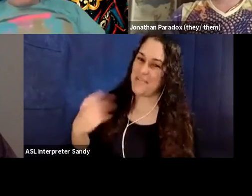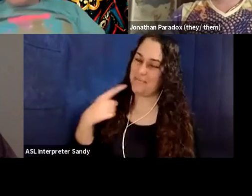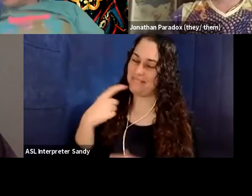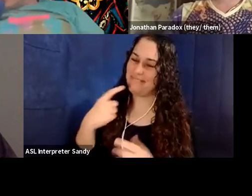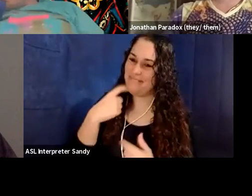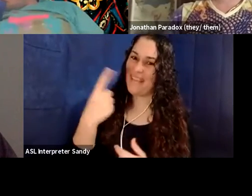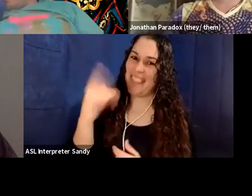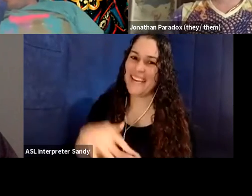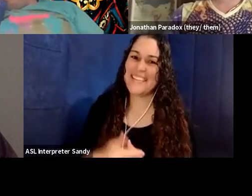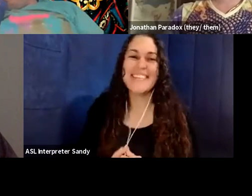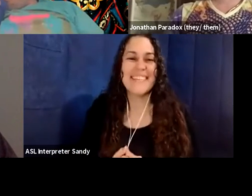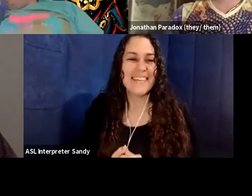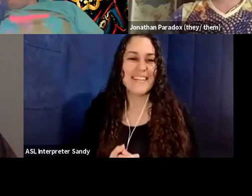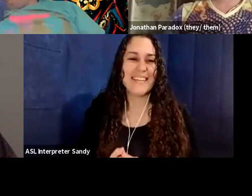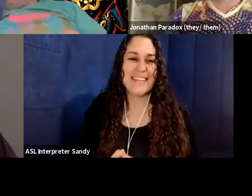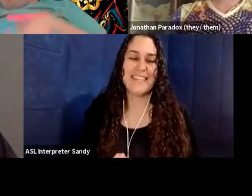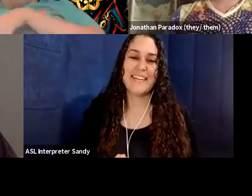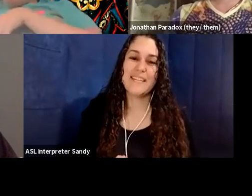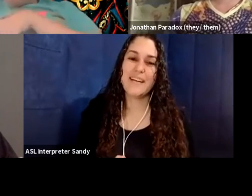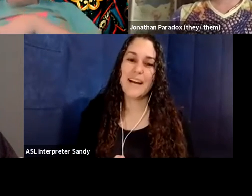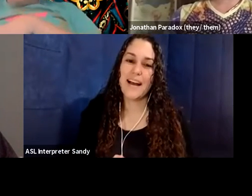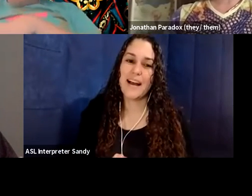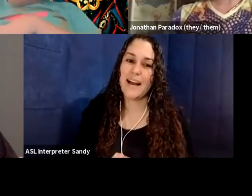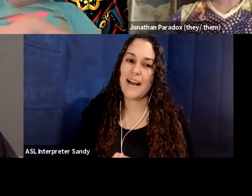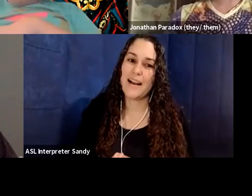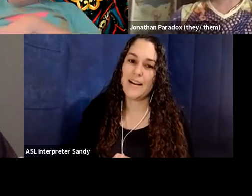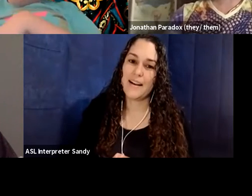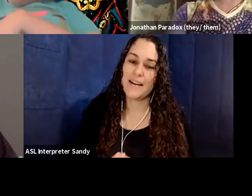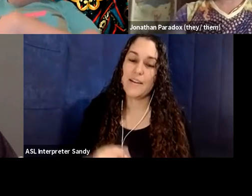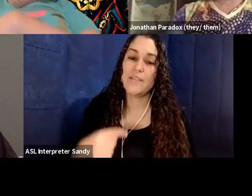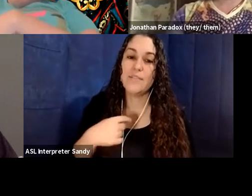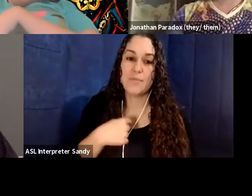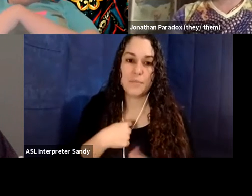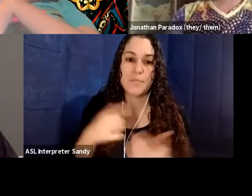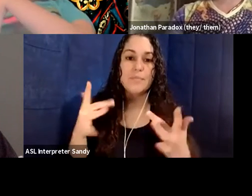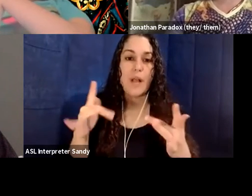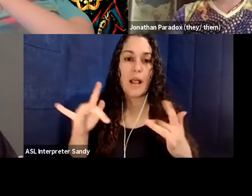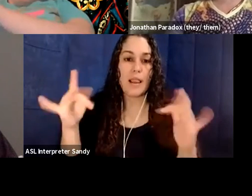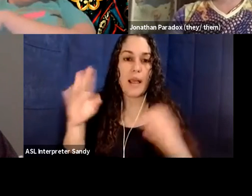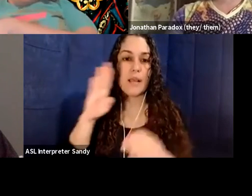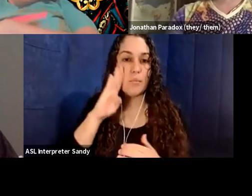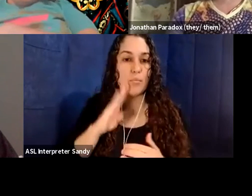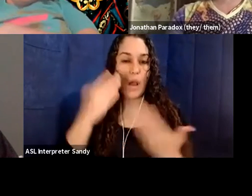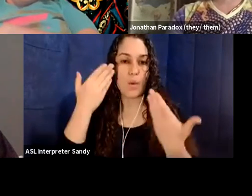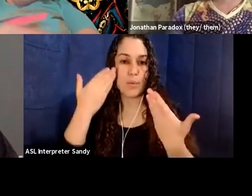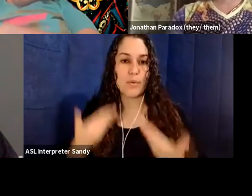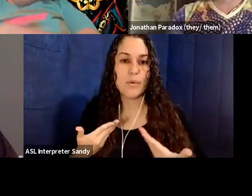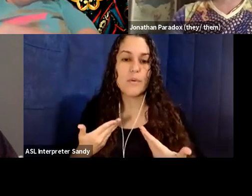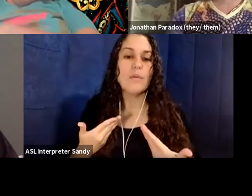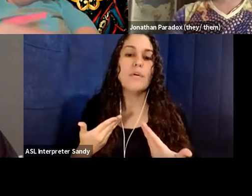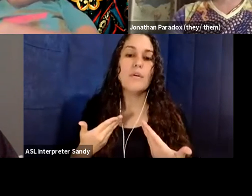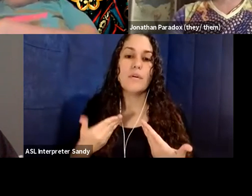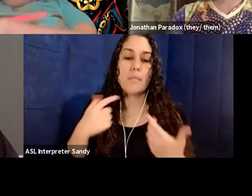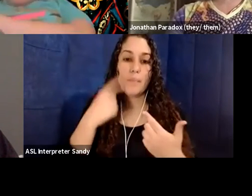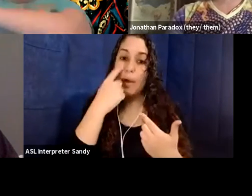Um, so I am a light brown person, um, with big